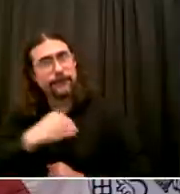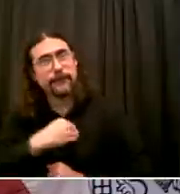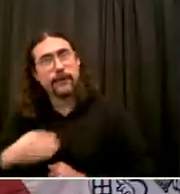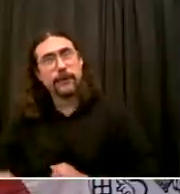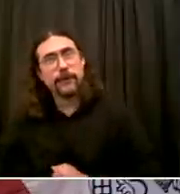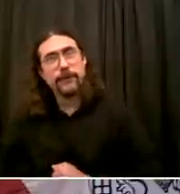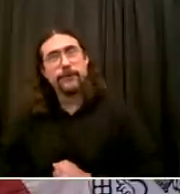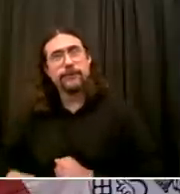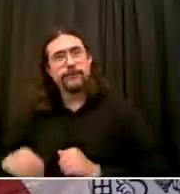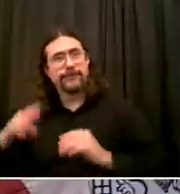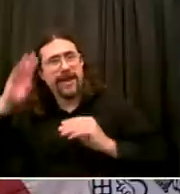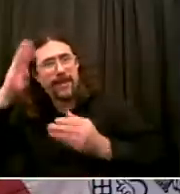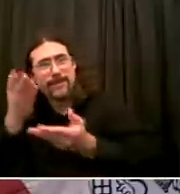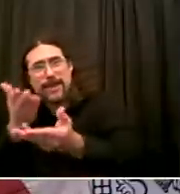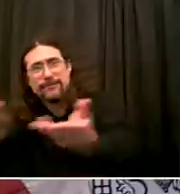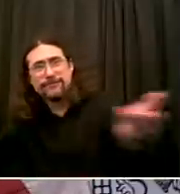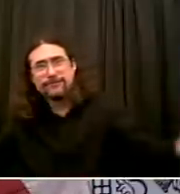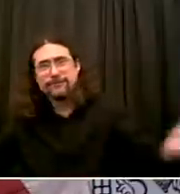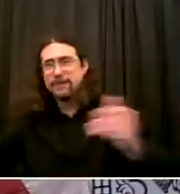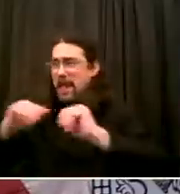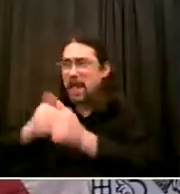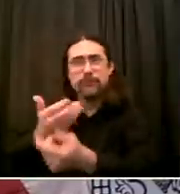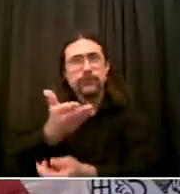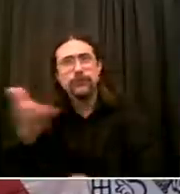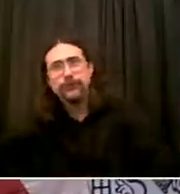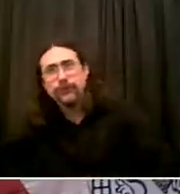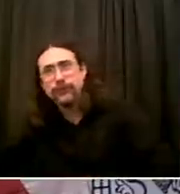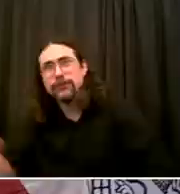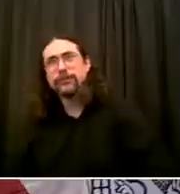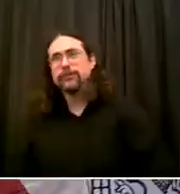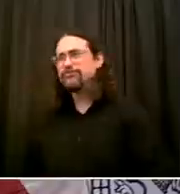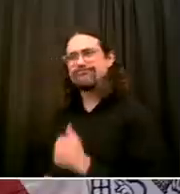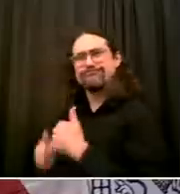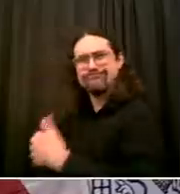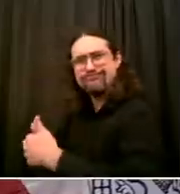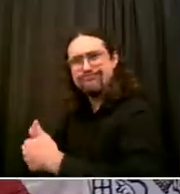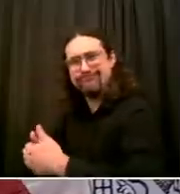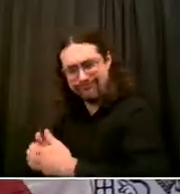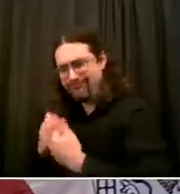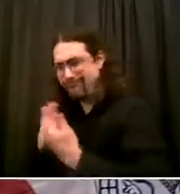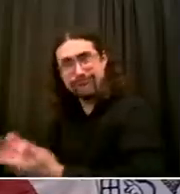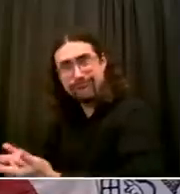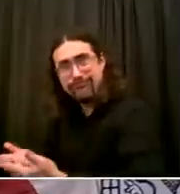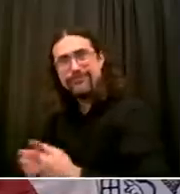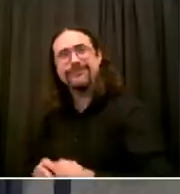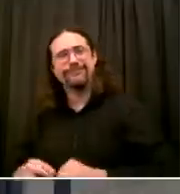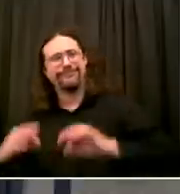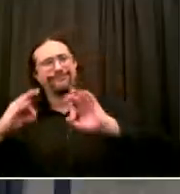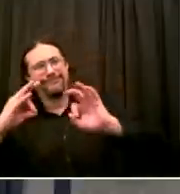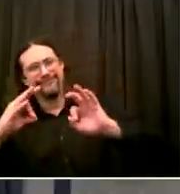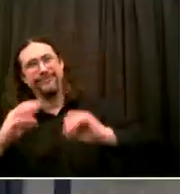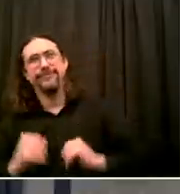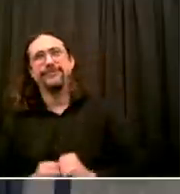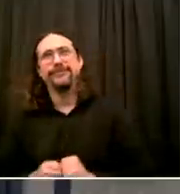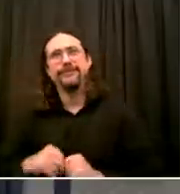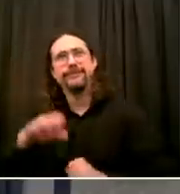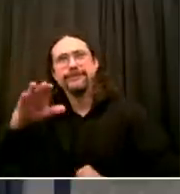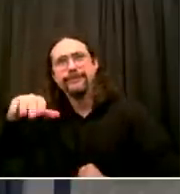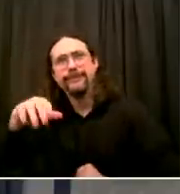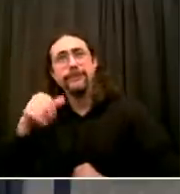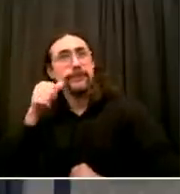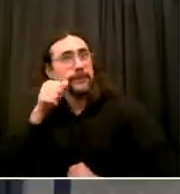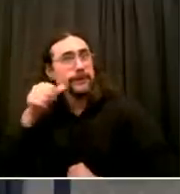I'm fine, thank you Yesterday the city council or some members are called for the removal of the